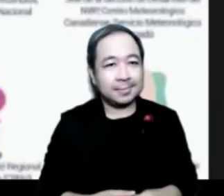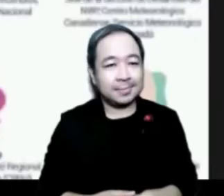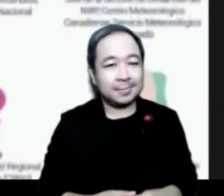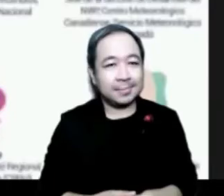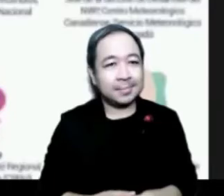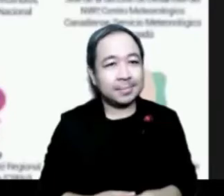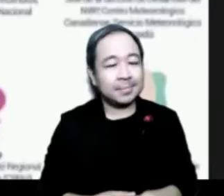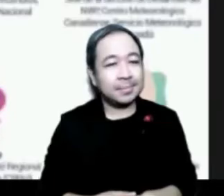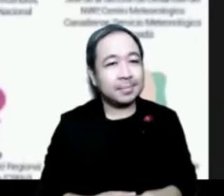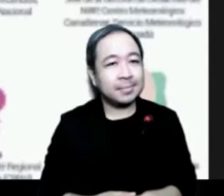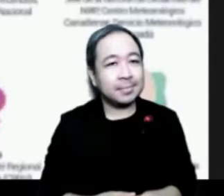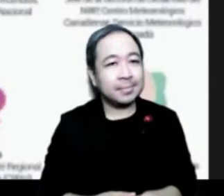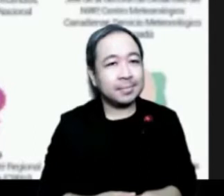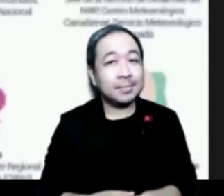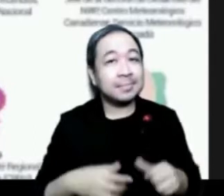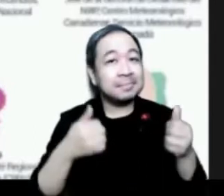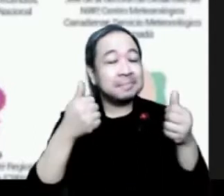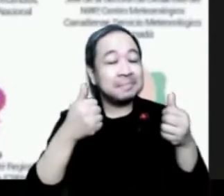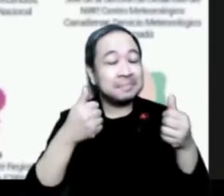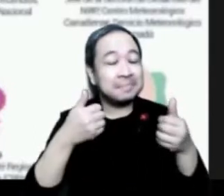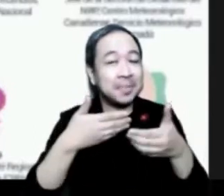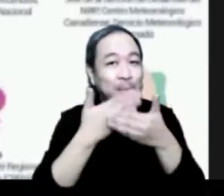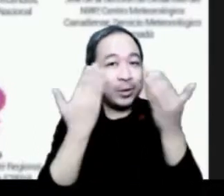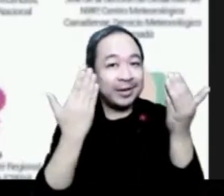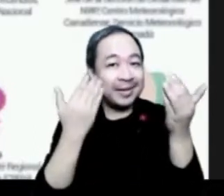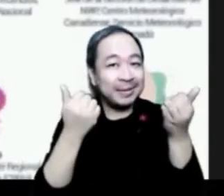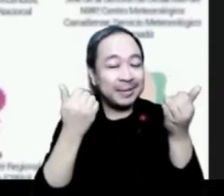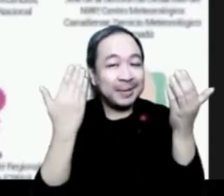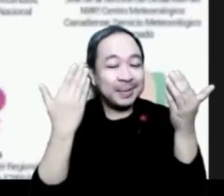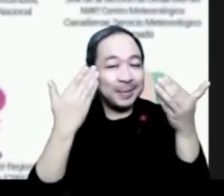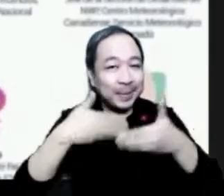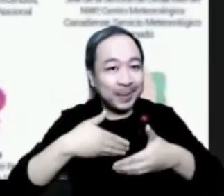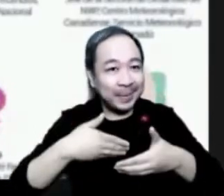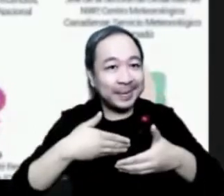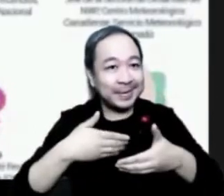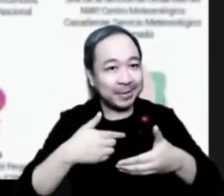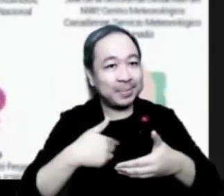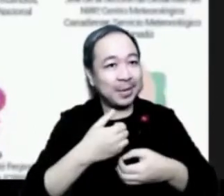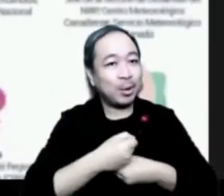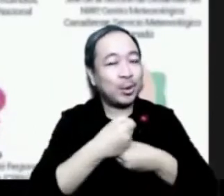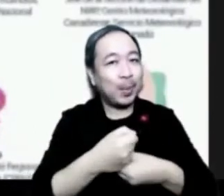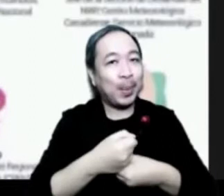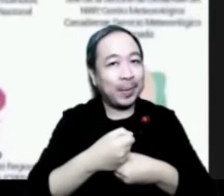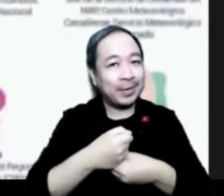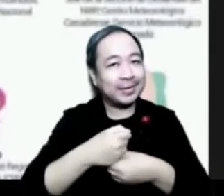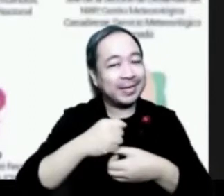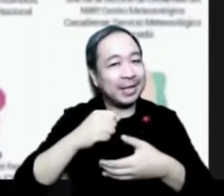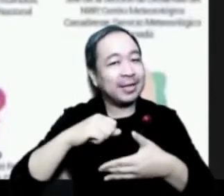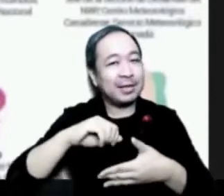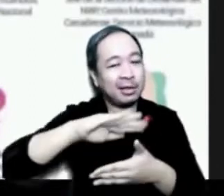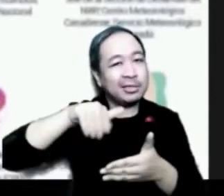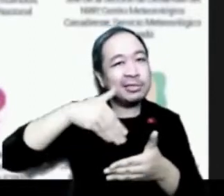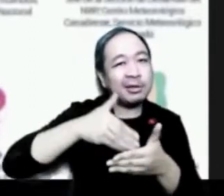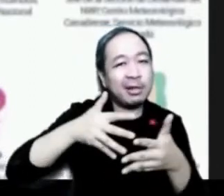Good morning. Good afternoon. I'm Rodney Martinez, WMO representative for North America, Central America, and the Caribbean, and I will